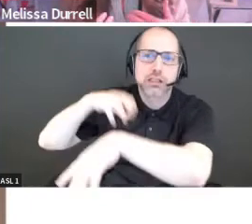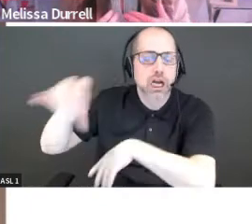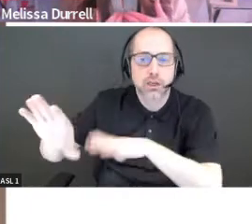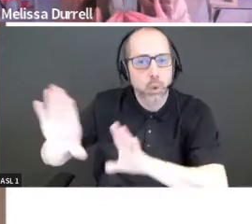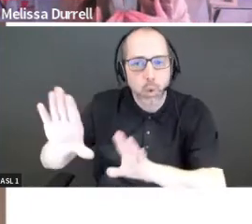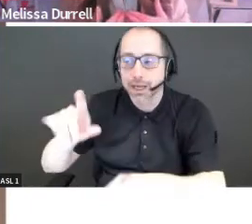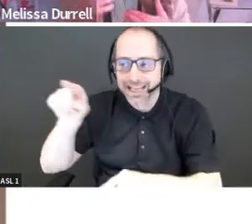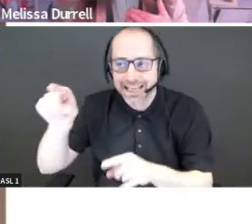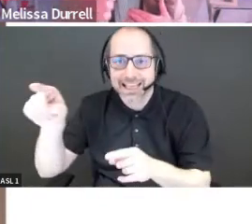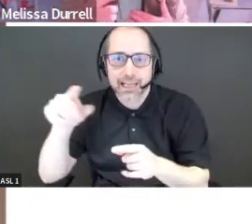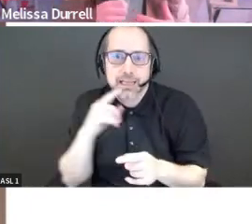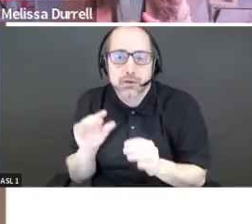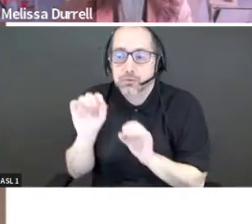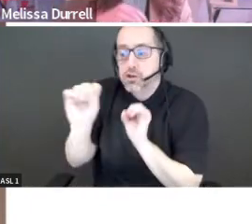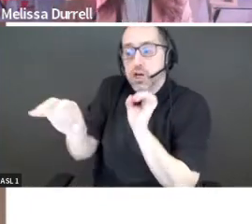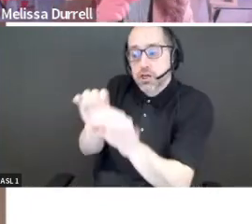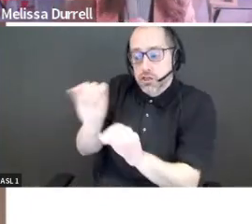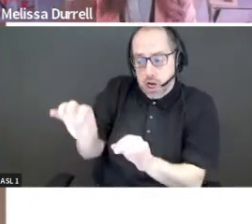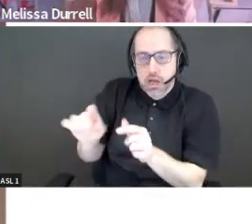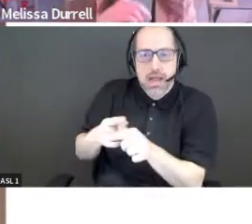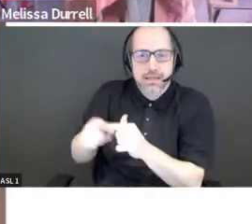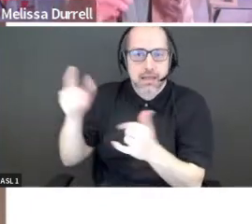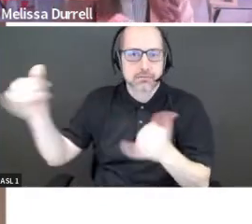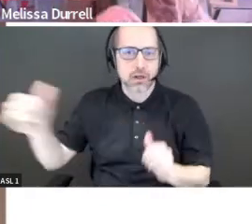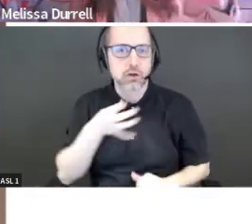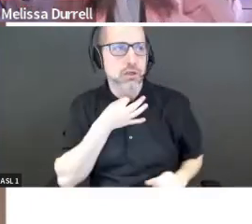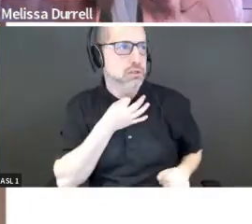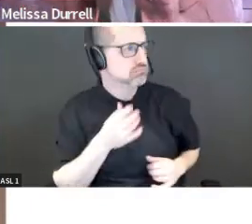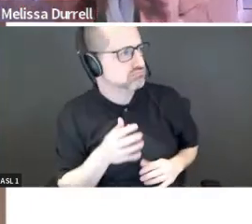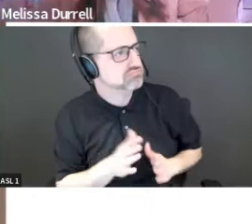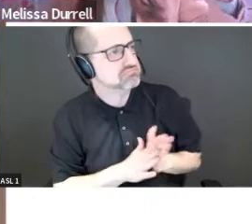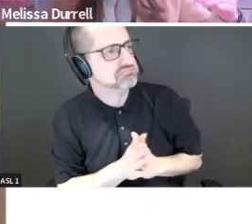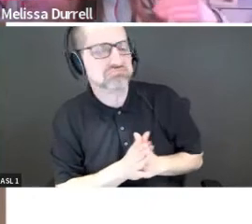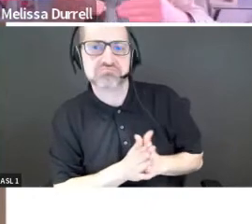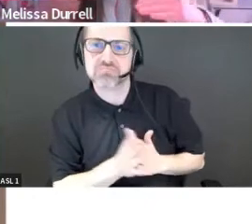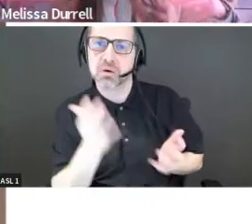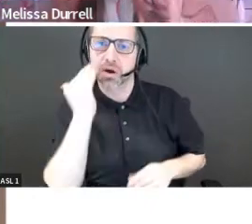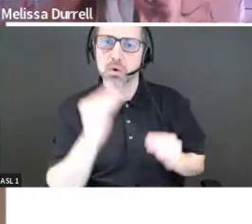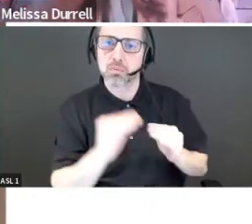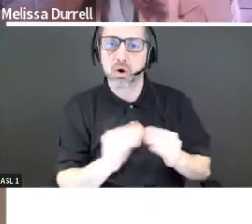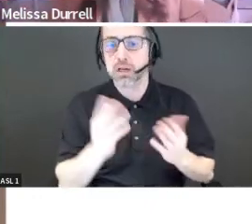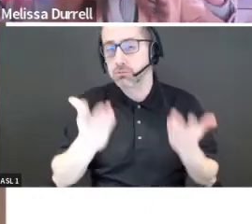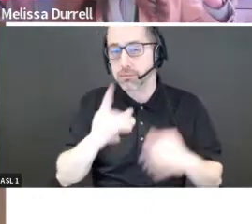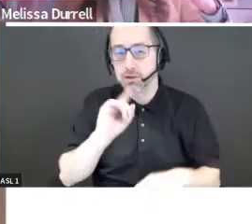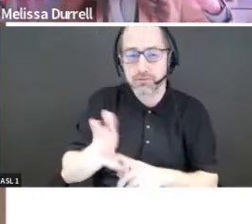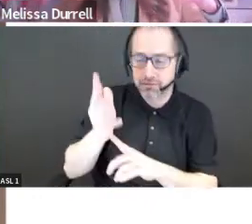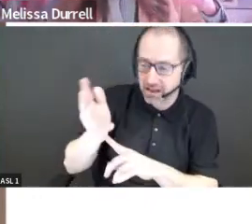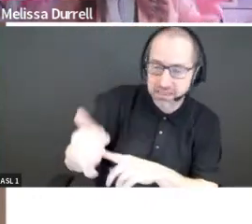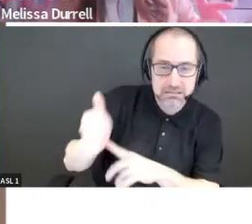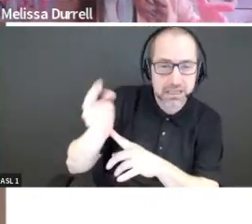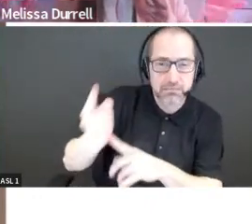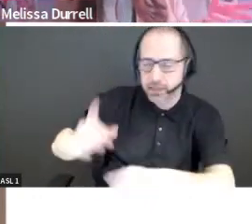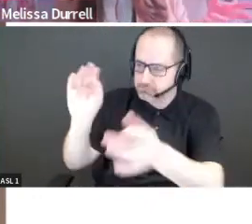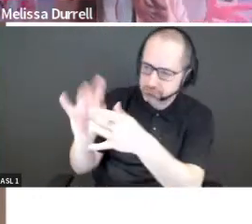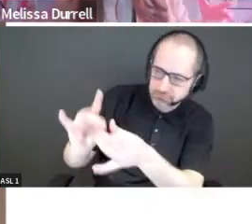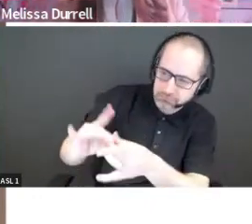essentially want to know more. Your job after your 12-minute pitch or five-minute pitch, whatever the parameters are around the investment that you're doing.